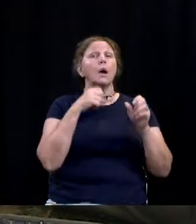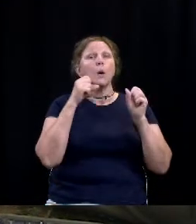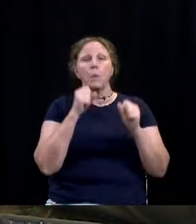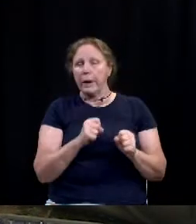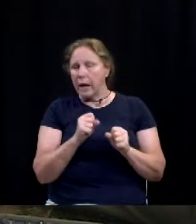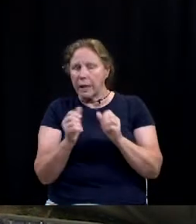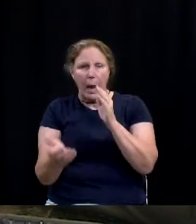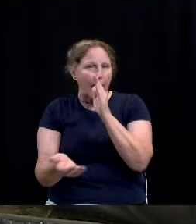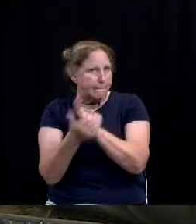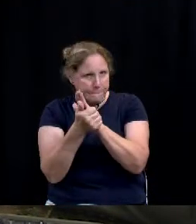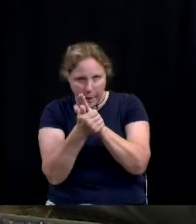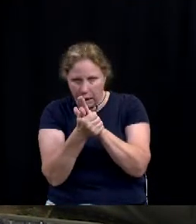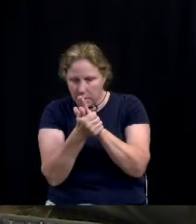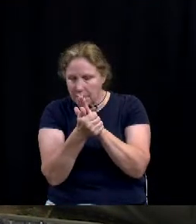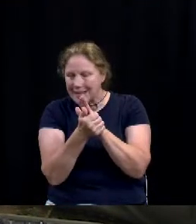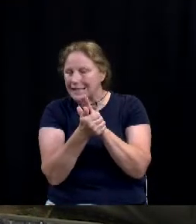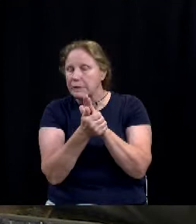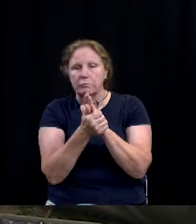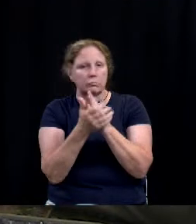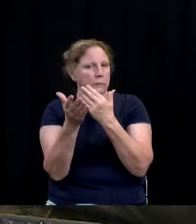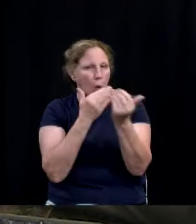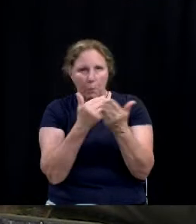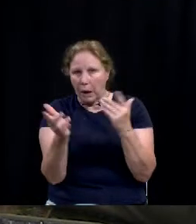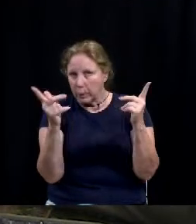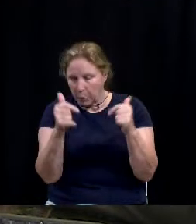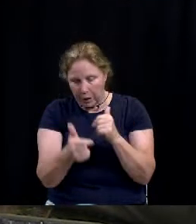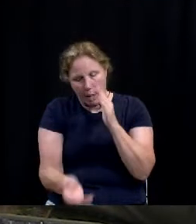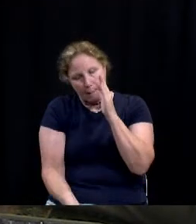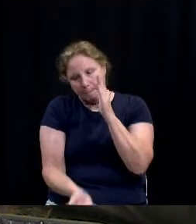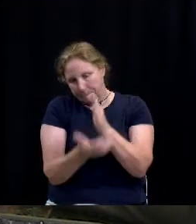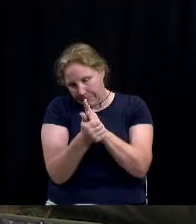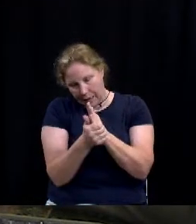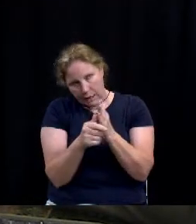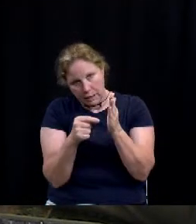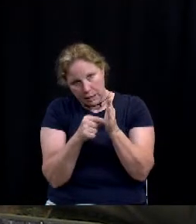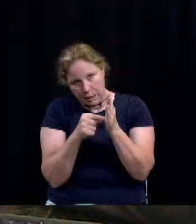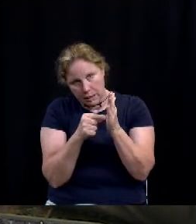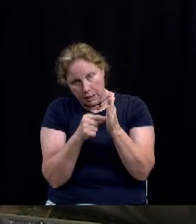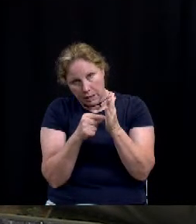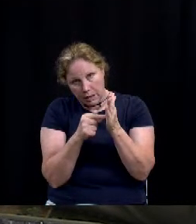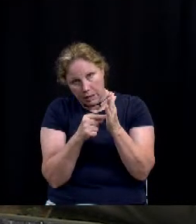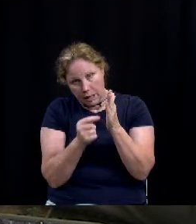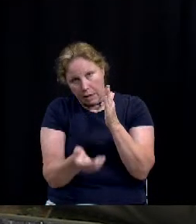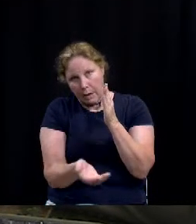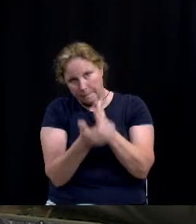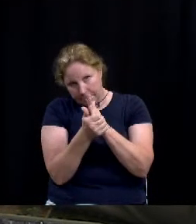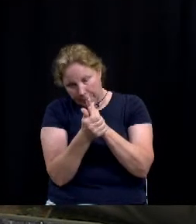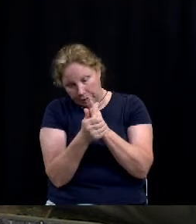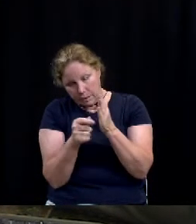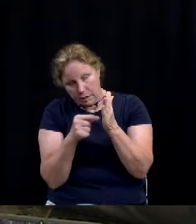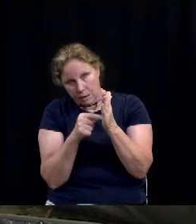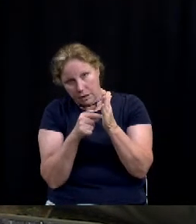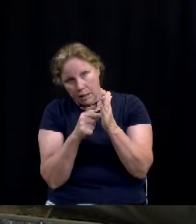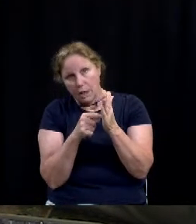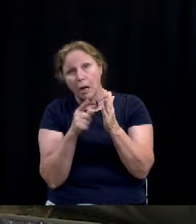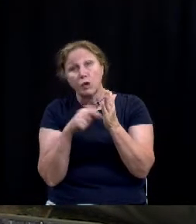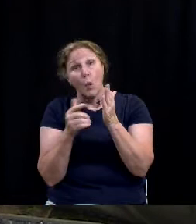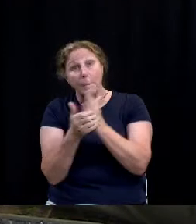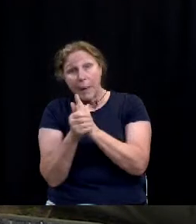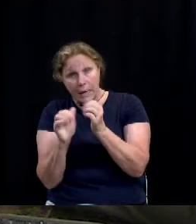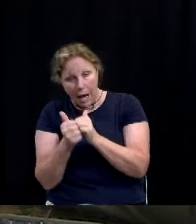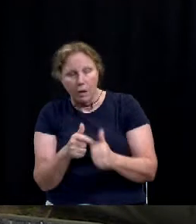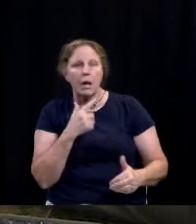any time, but you would have to amend the amounts to amend the amounts, you would have to go through the process again